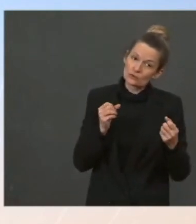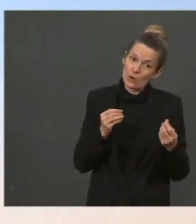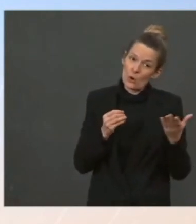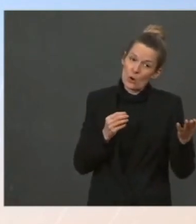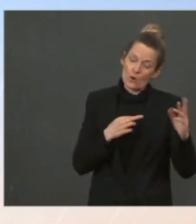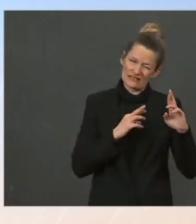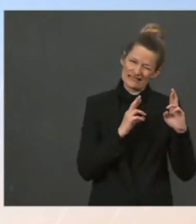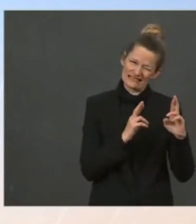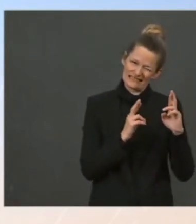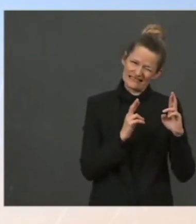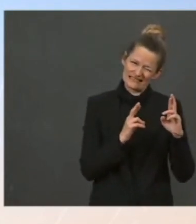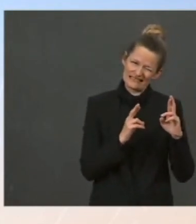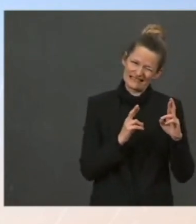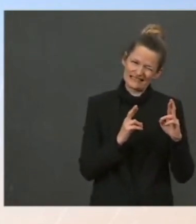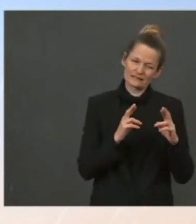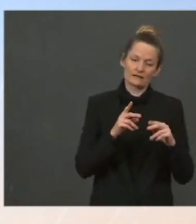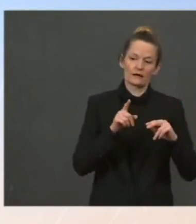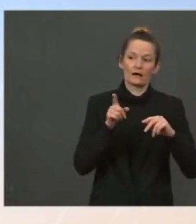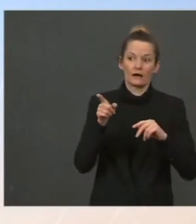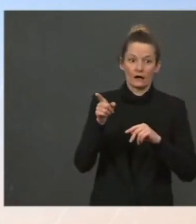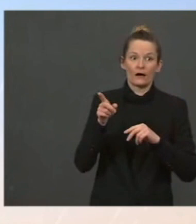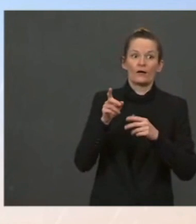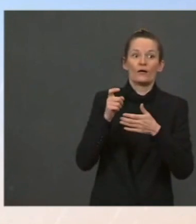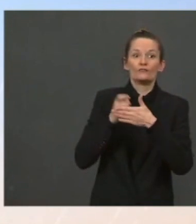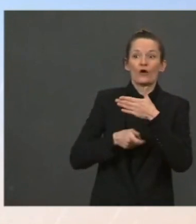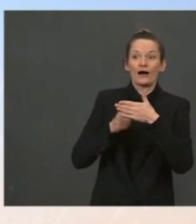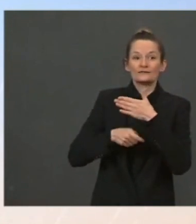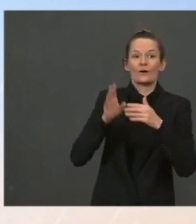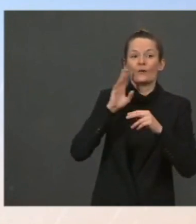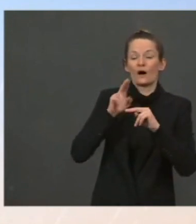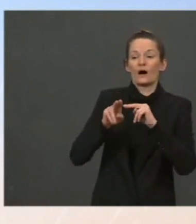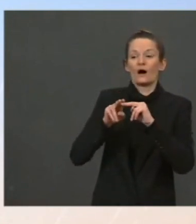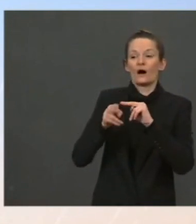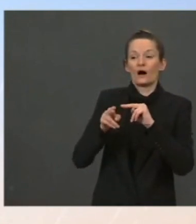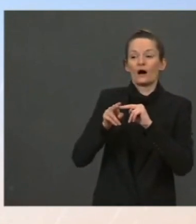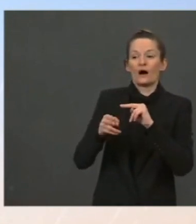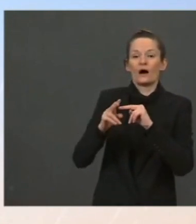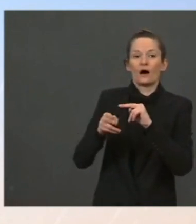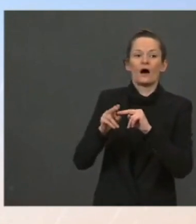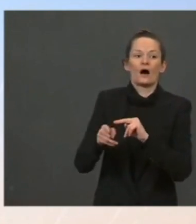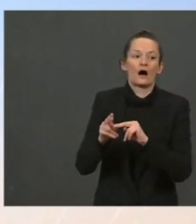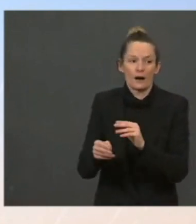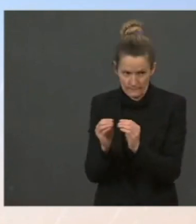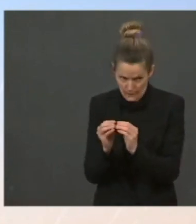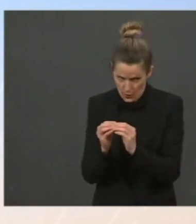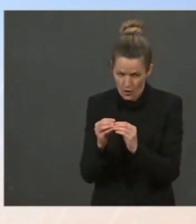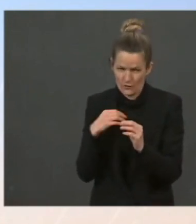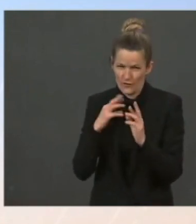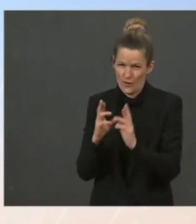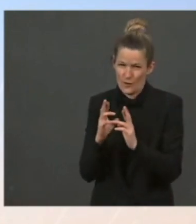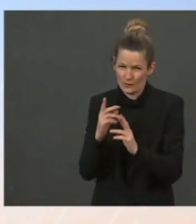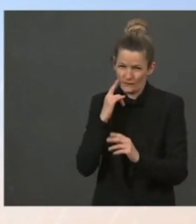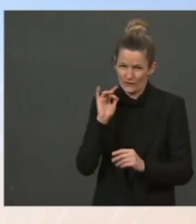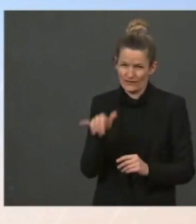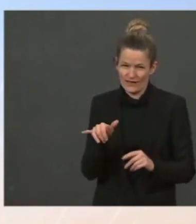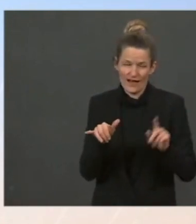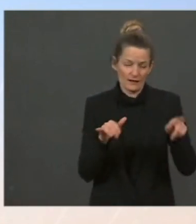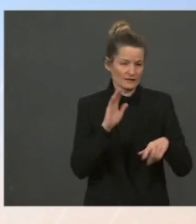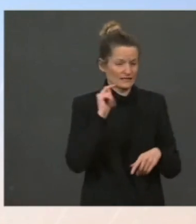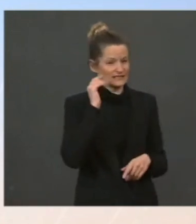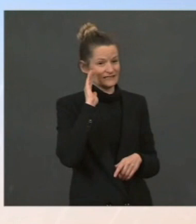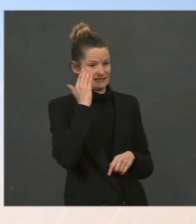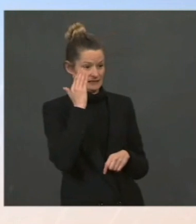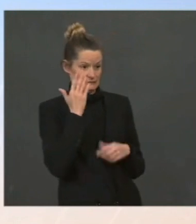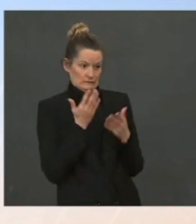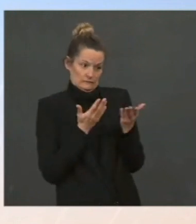prices will be stabilized and start to move down. We are not saying that there is going to be some dramatic difference,